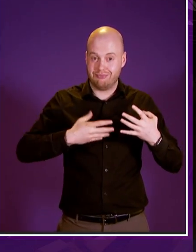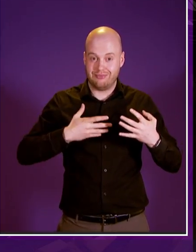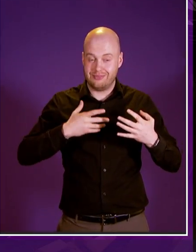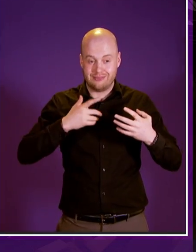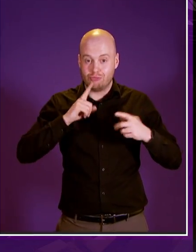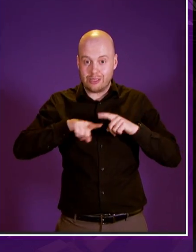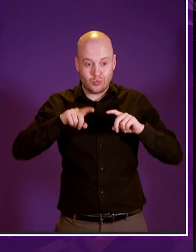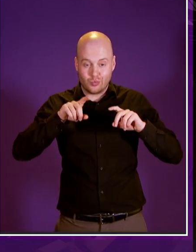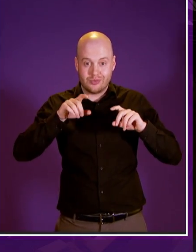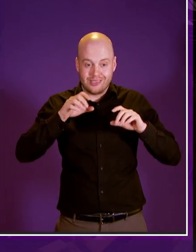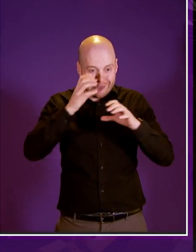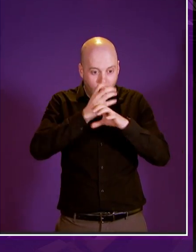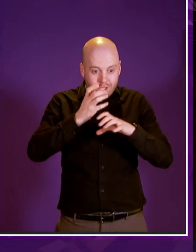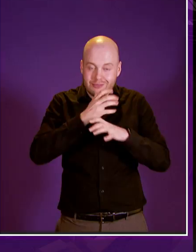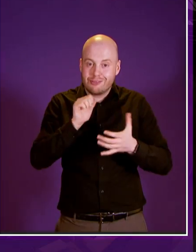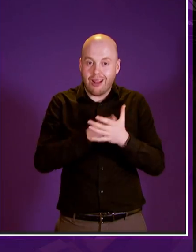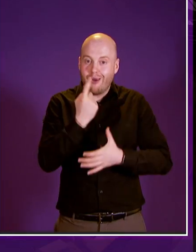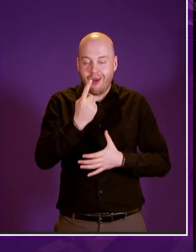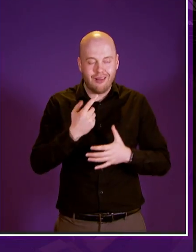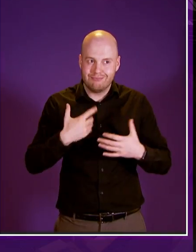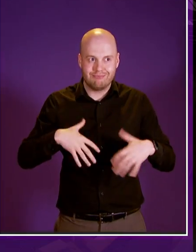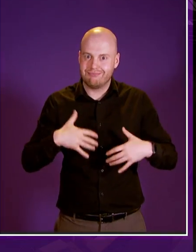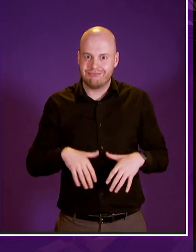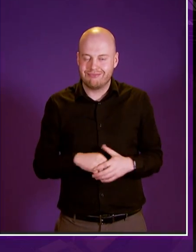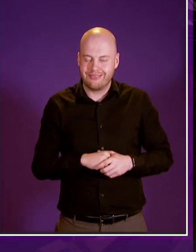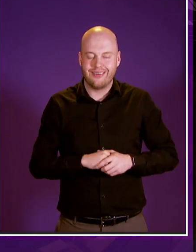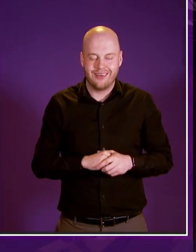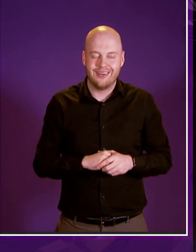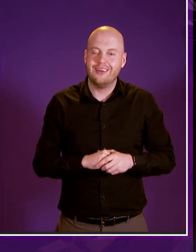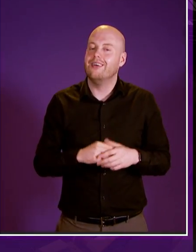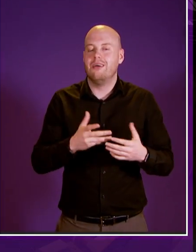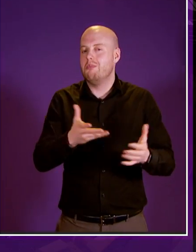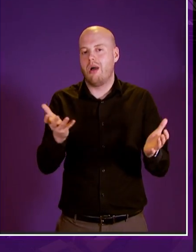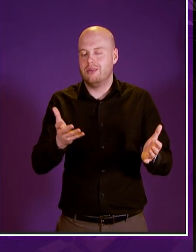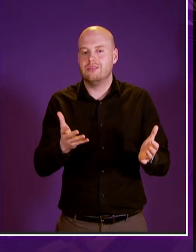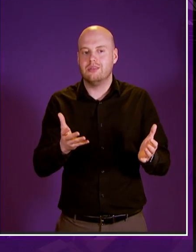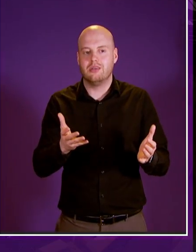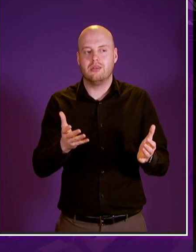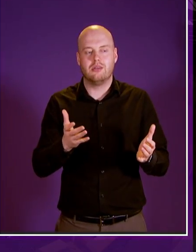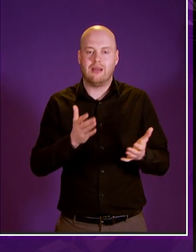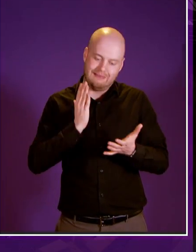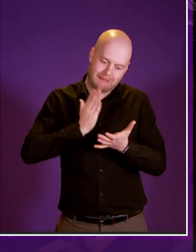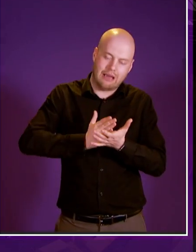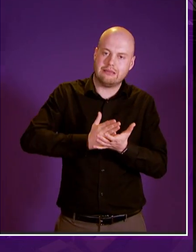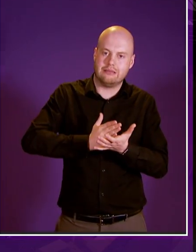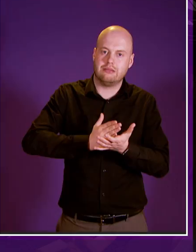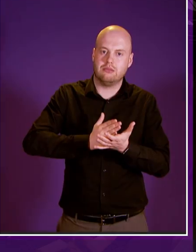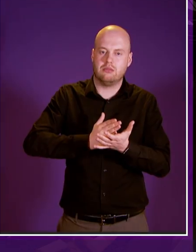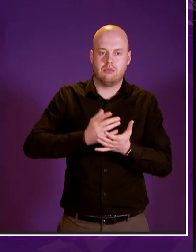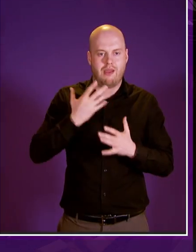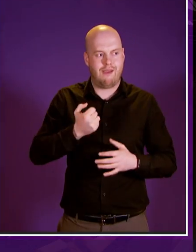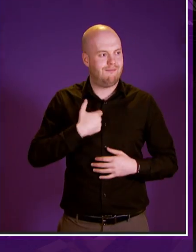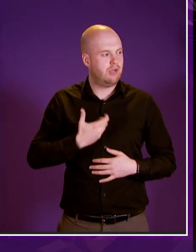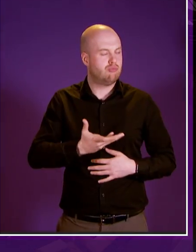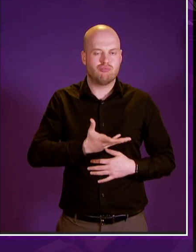headings on social security but a fact is that we have a rights-based